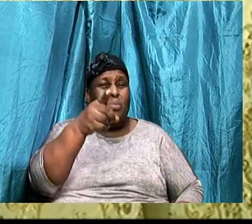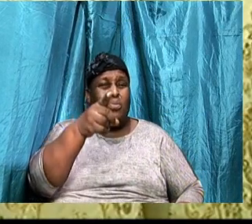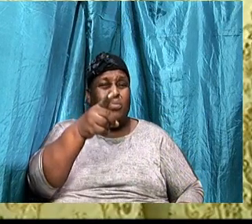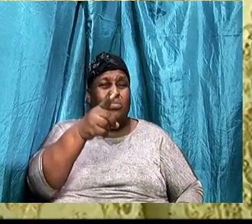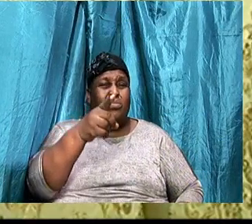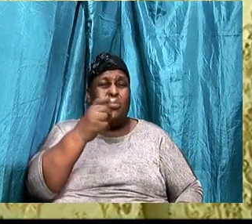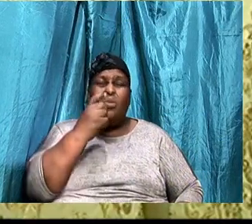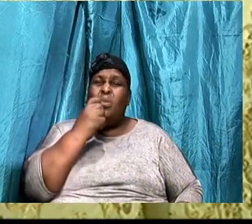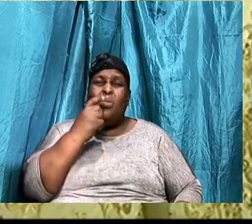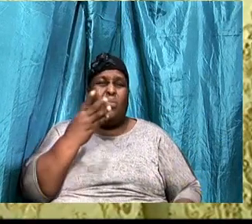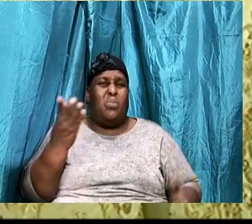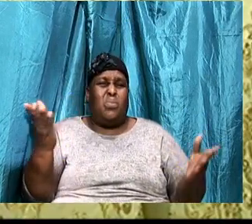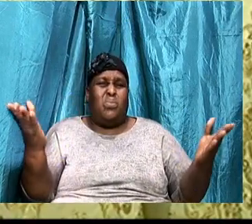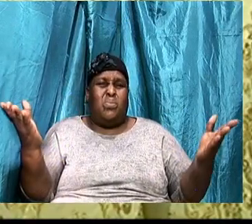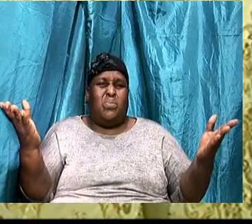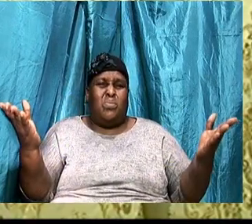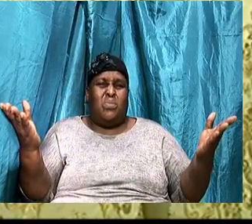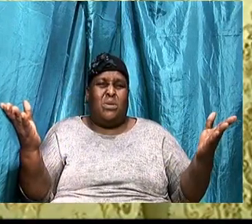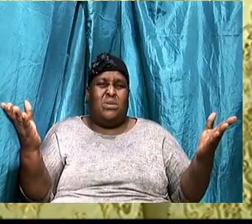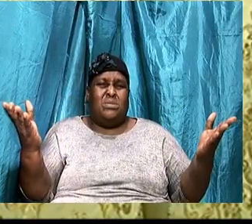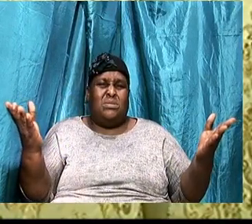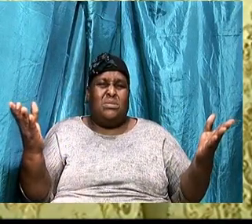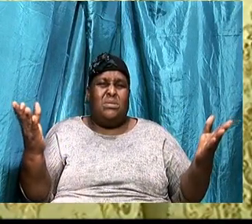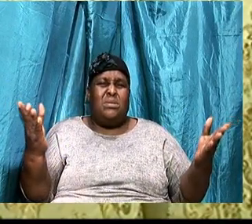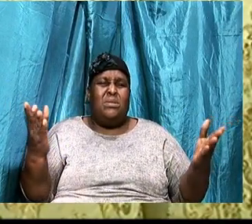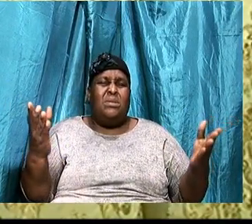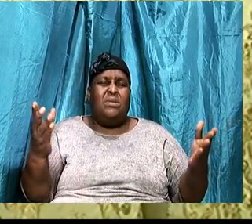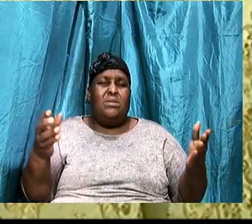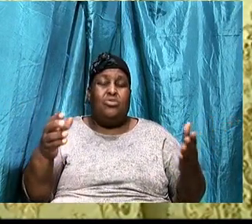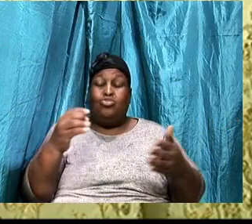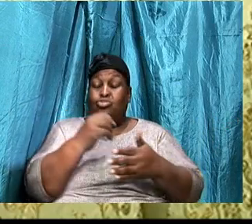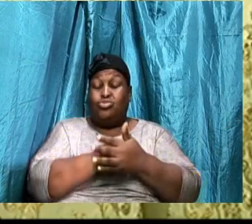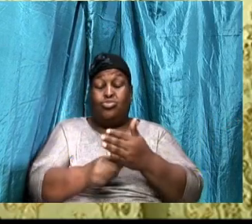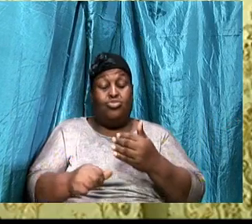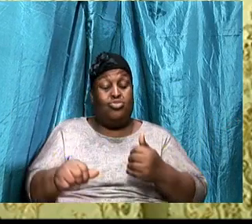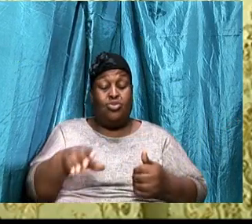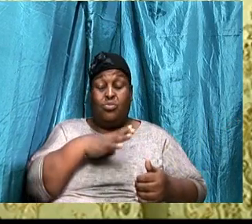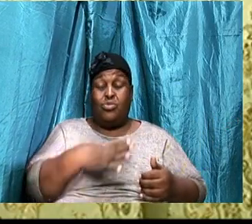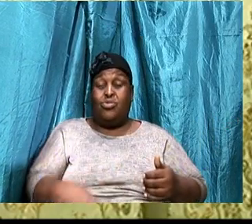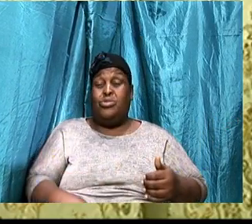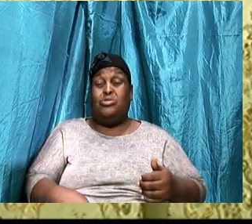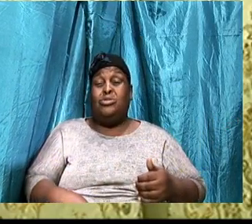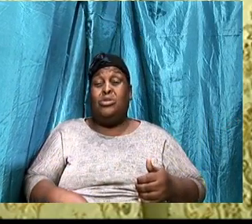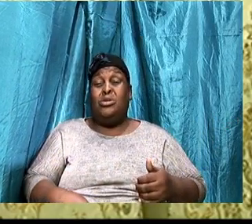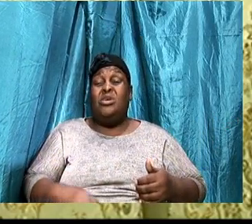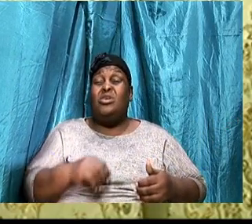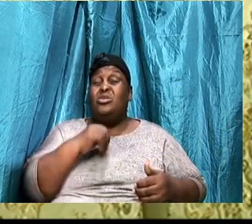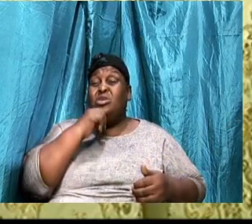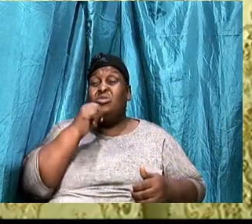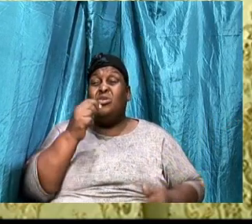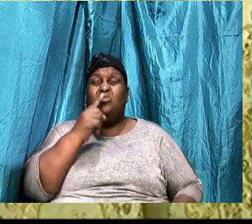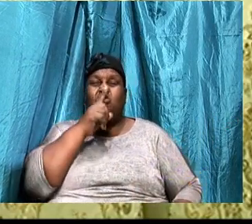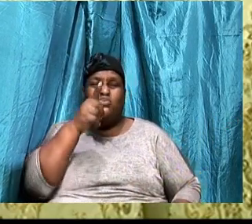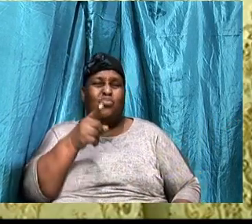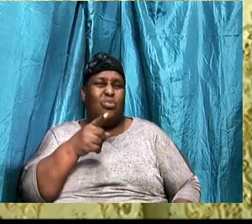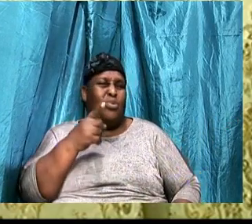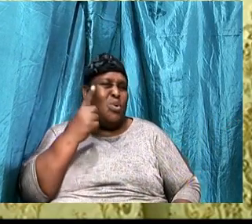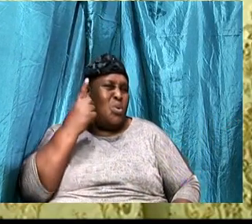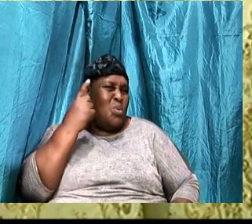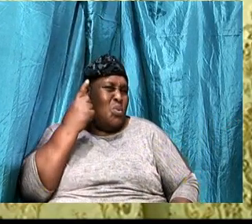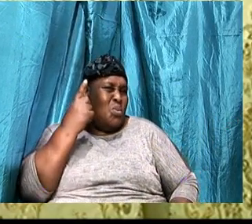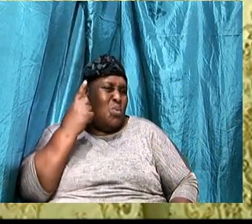Being a child of God, they are confused. They are not sure who they are. They are not comfortable with their